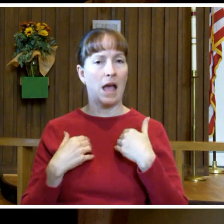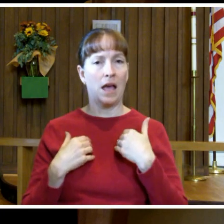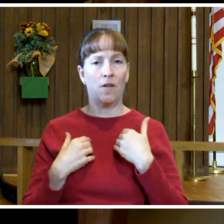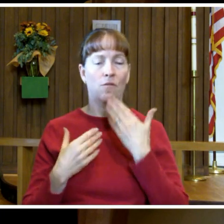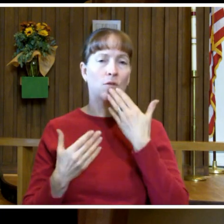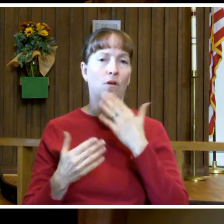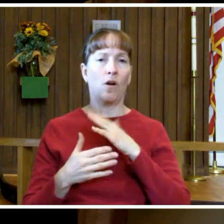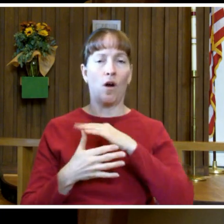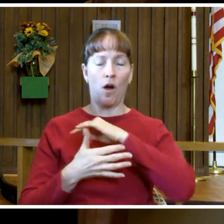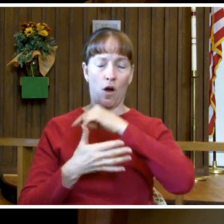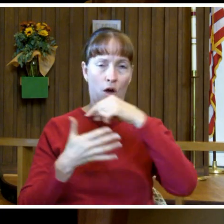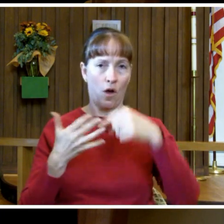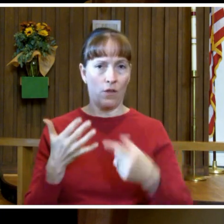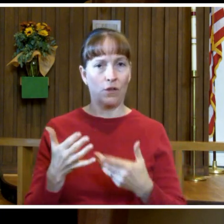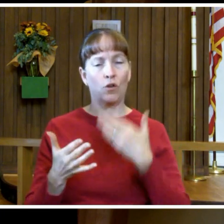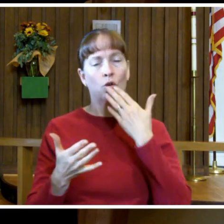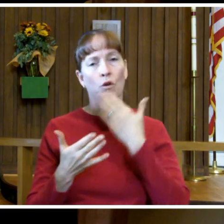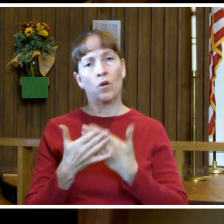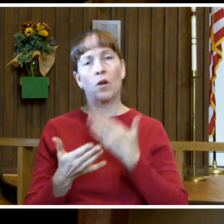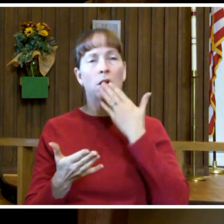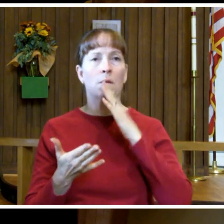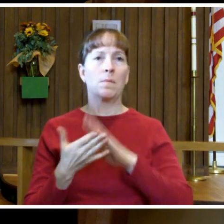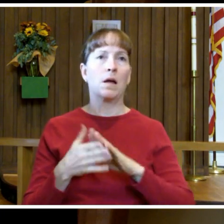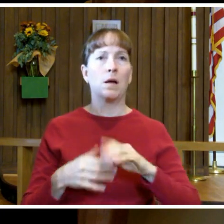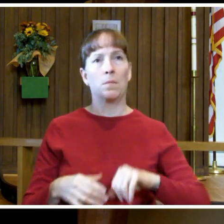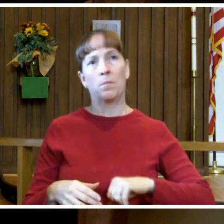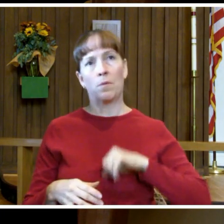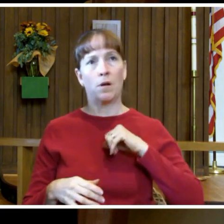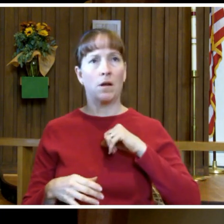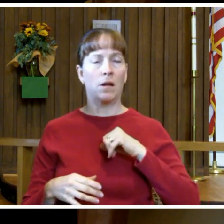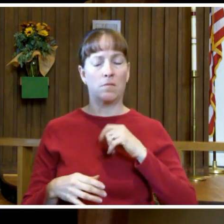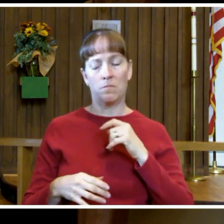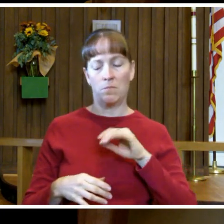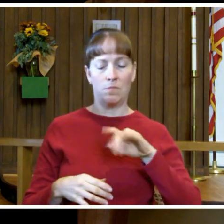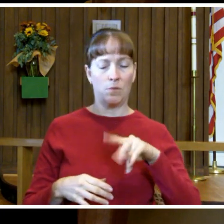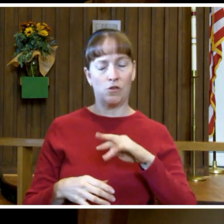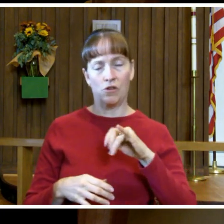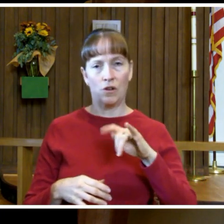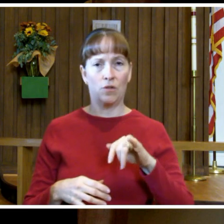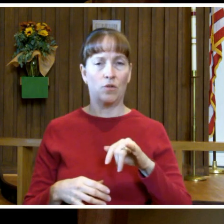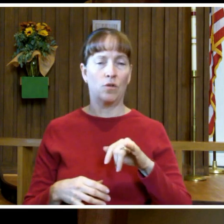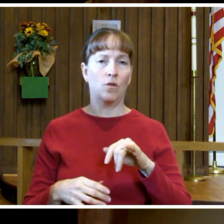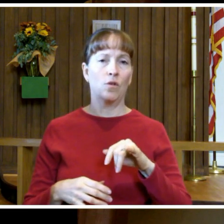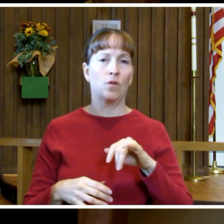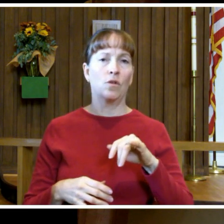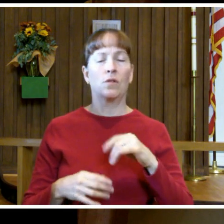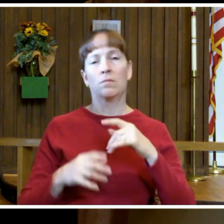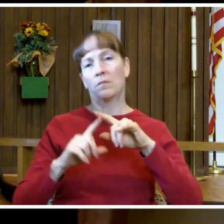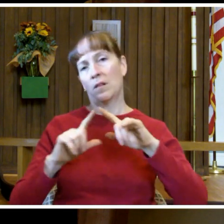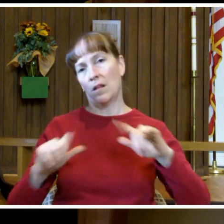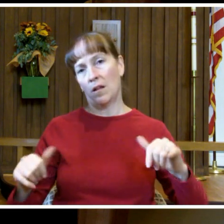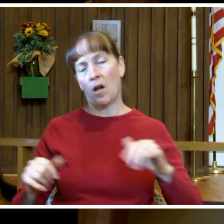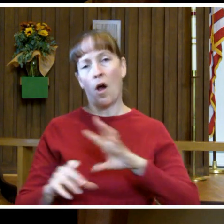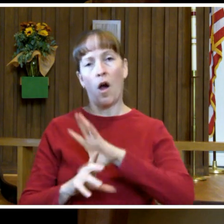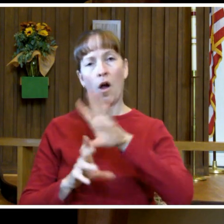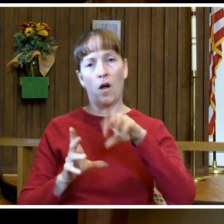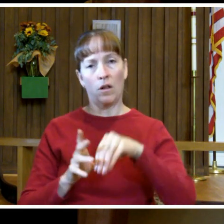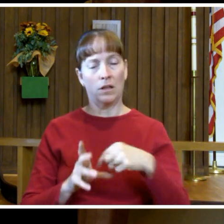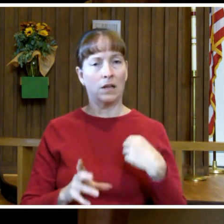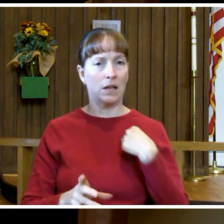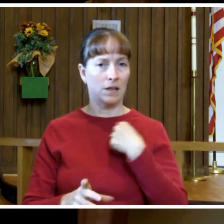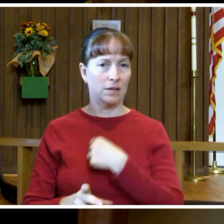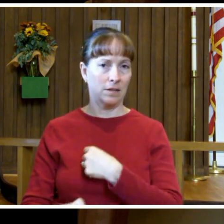pride and prejudice, joy and despair, humility and arrogance, all wrapped up